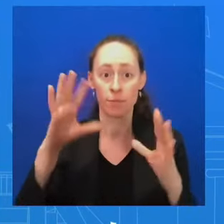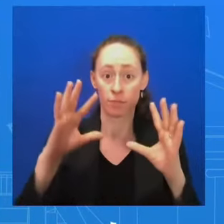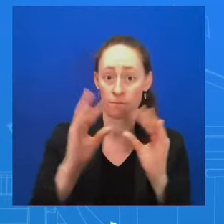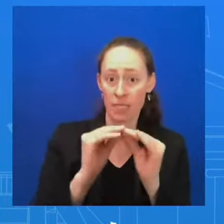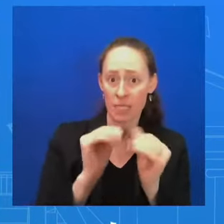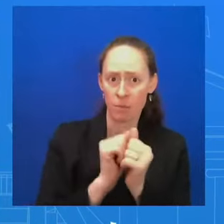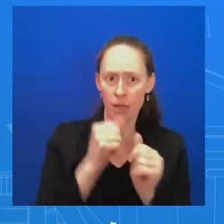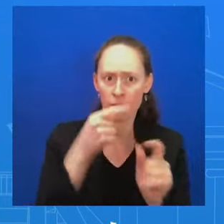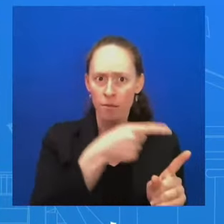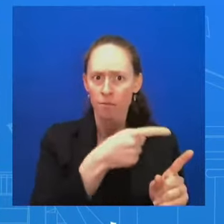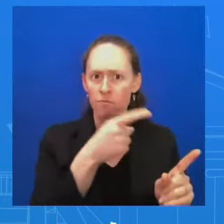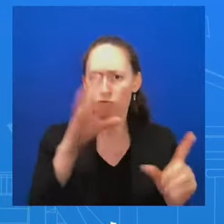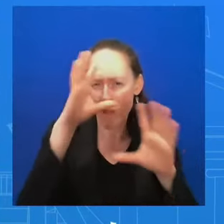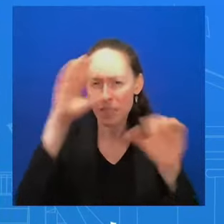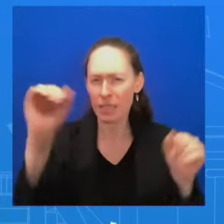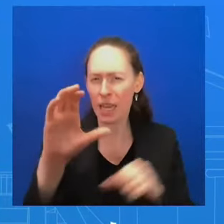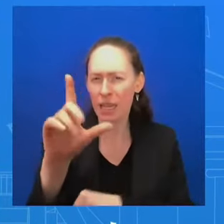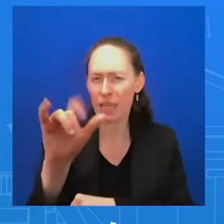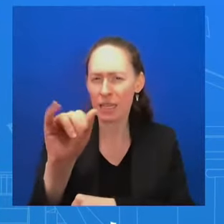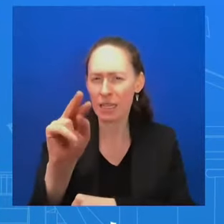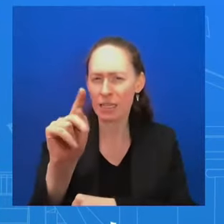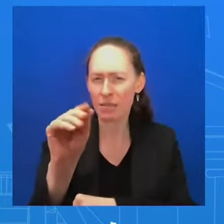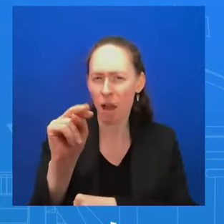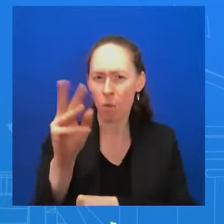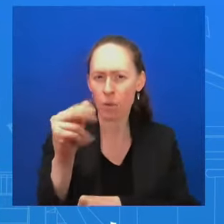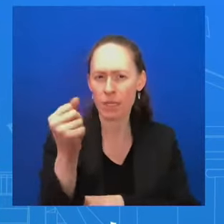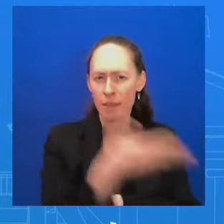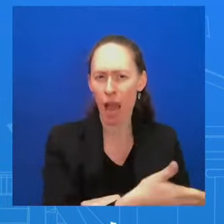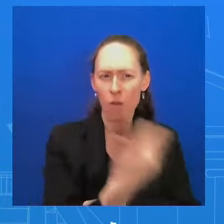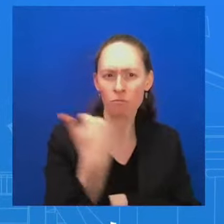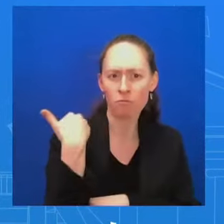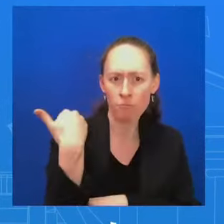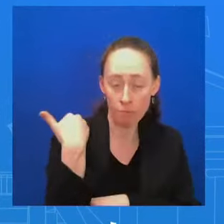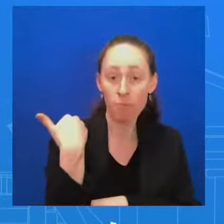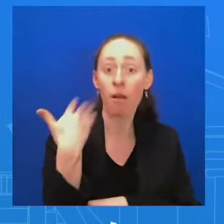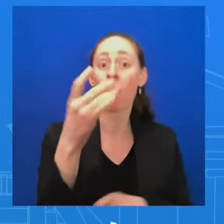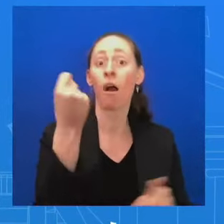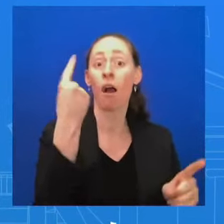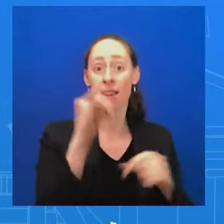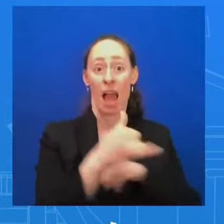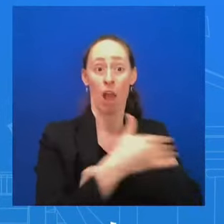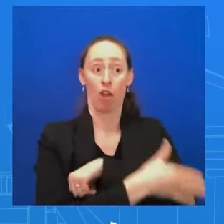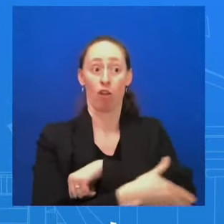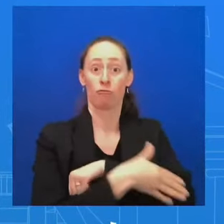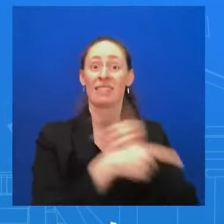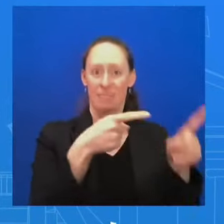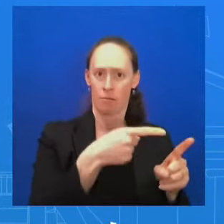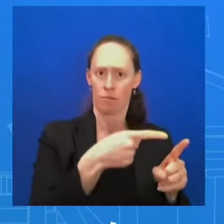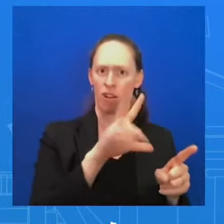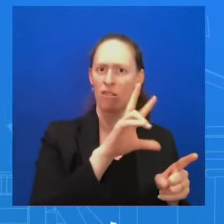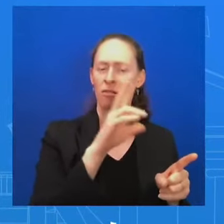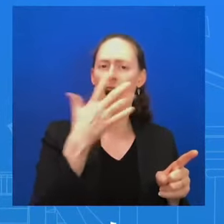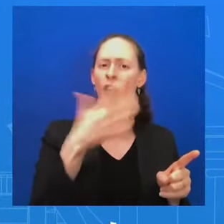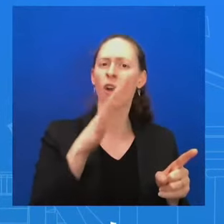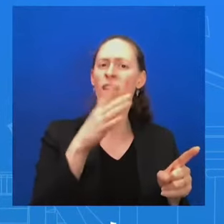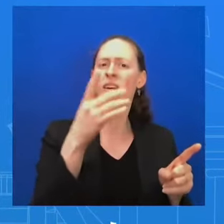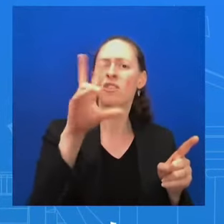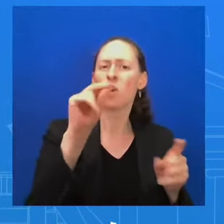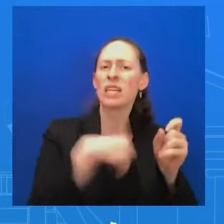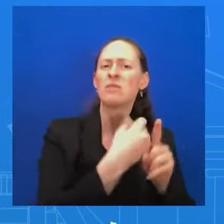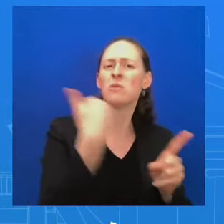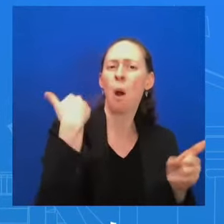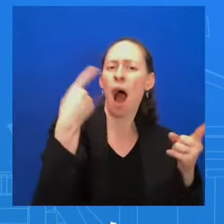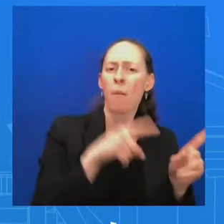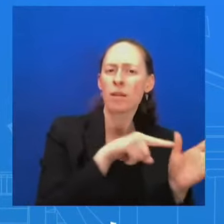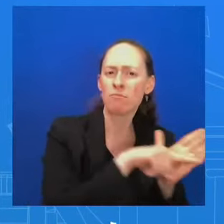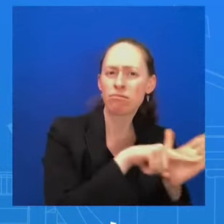genocide. You know, what message does this send to Rondons who are understandably upset about President Clinton's lack of action